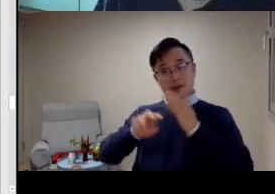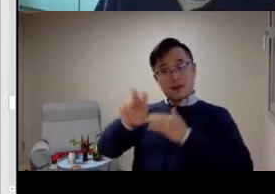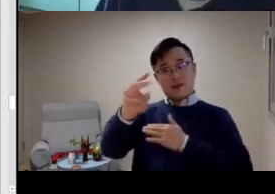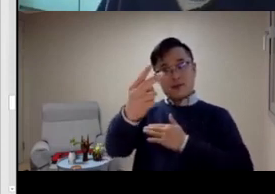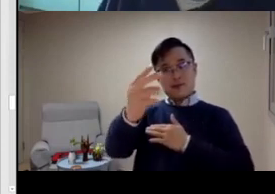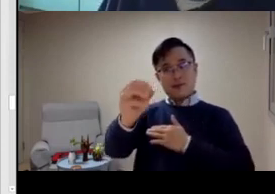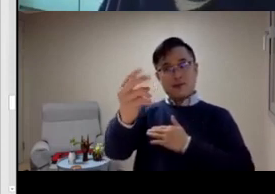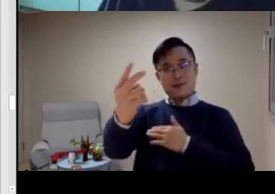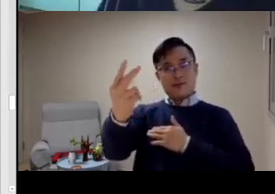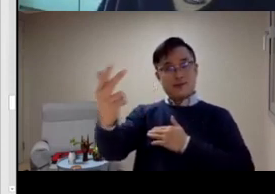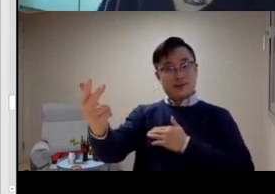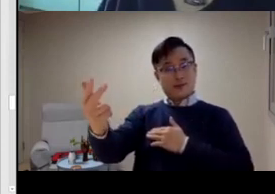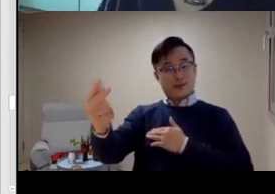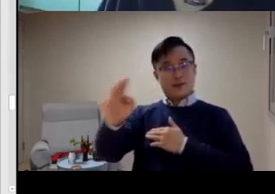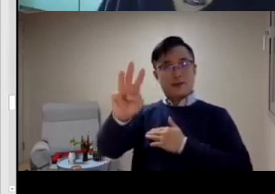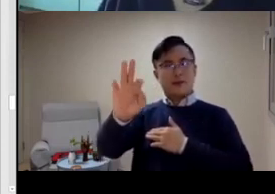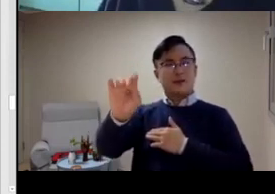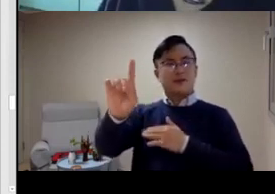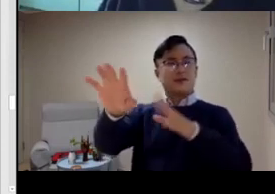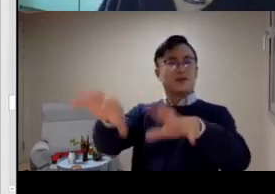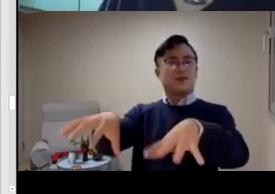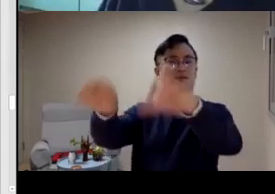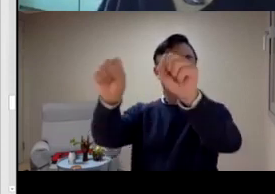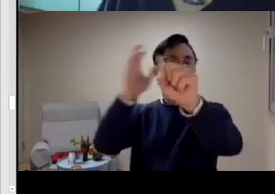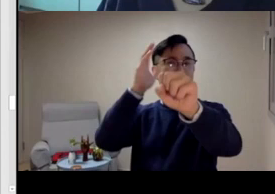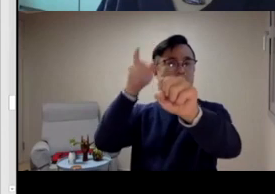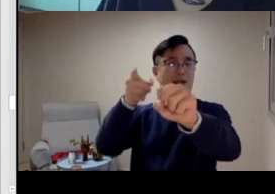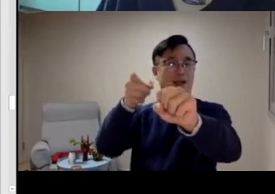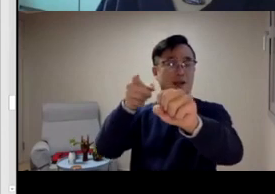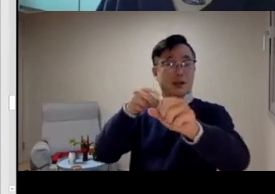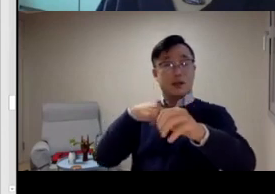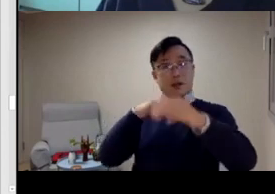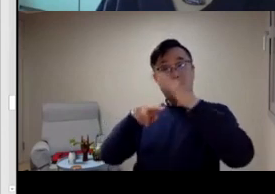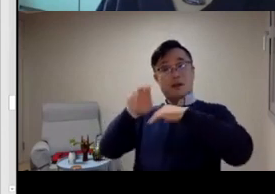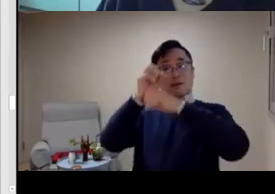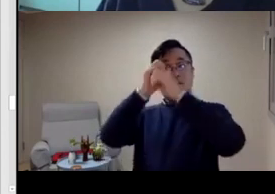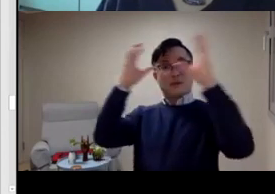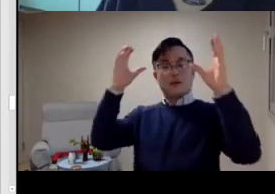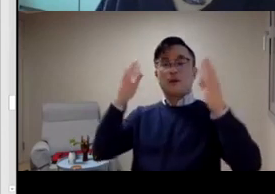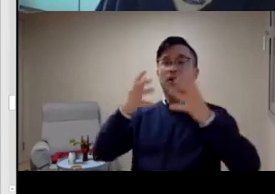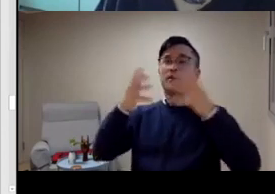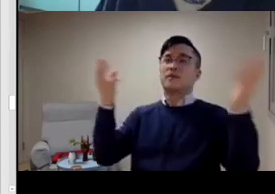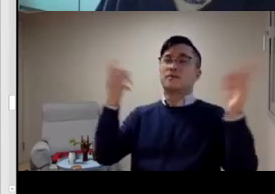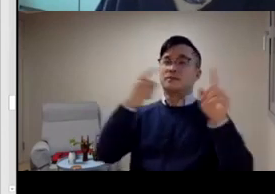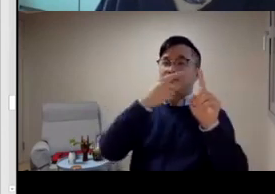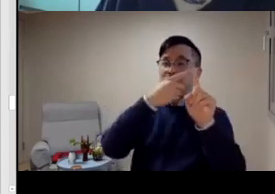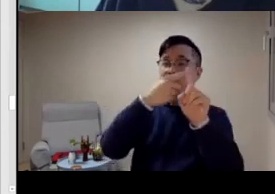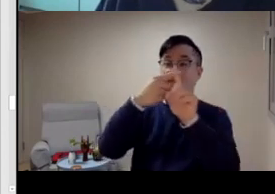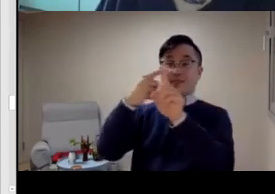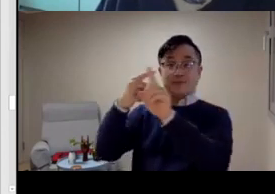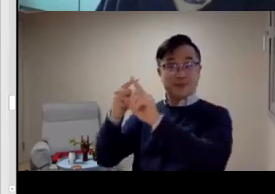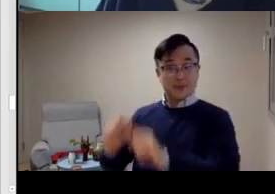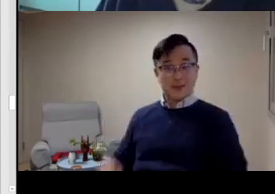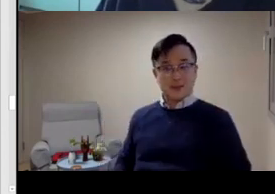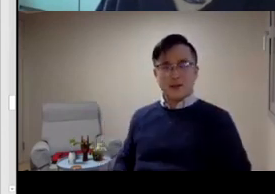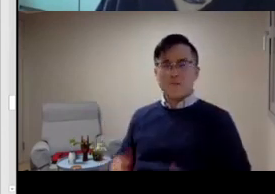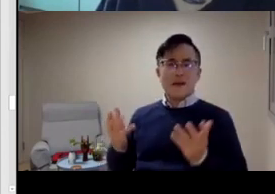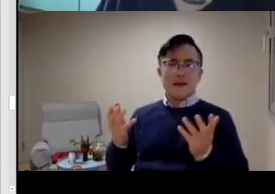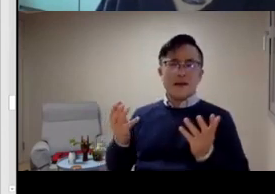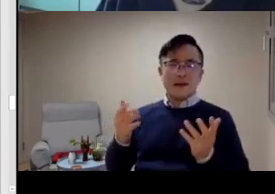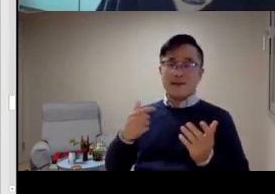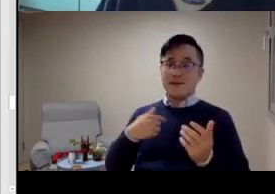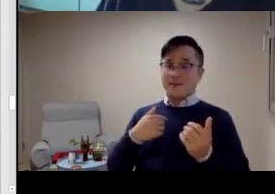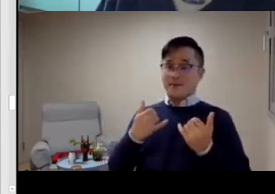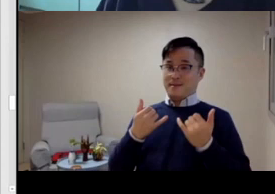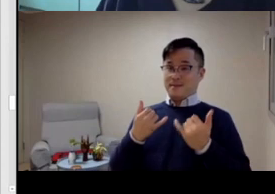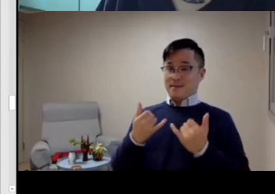Right now we're in the year 2021. And looking ahead to the year 2023, we're going to, we have a